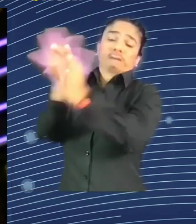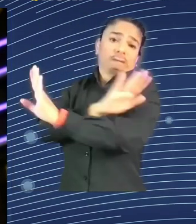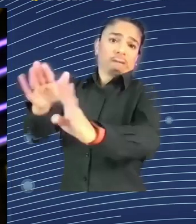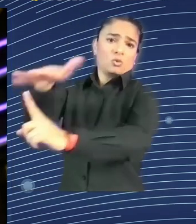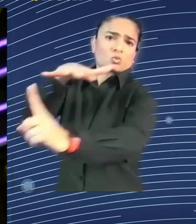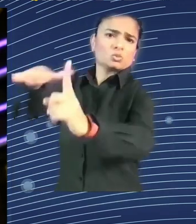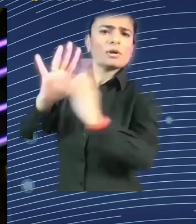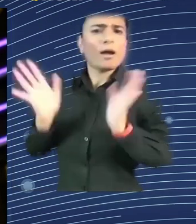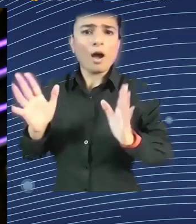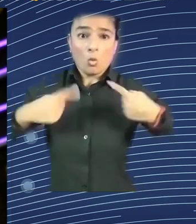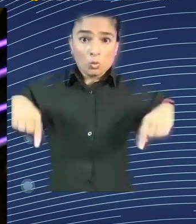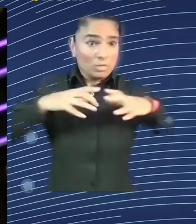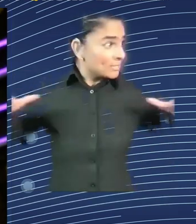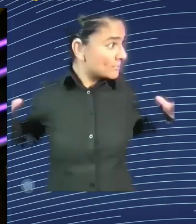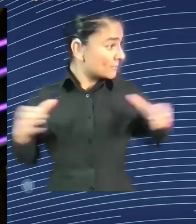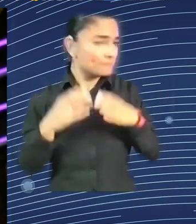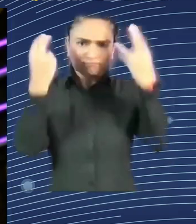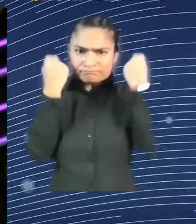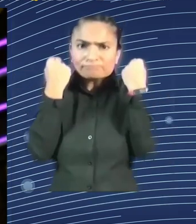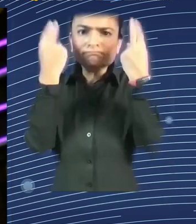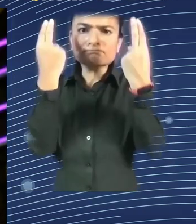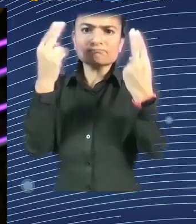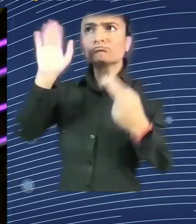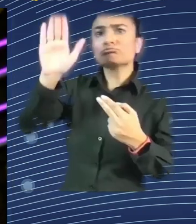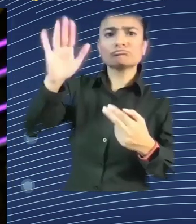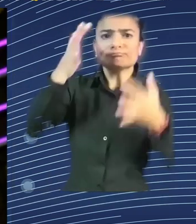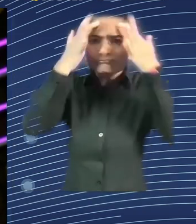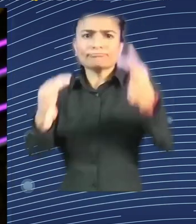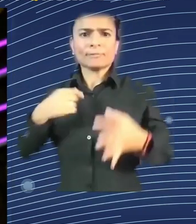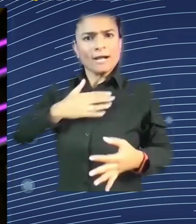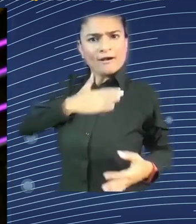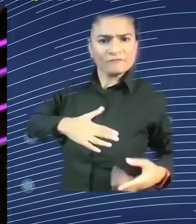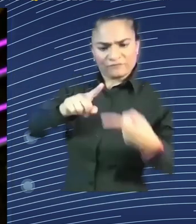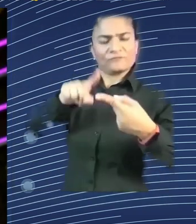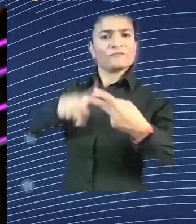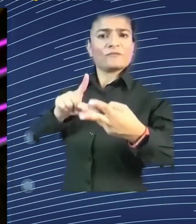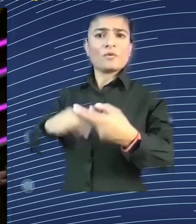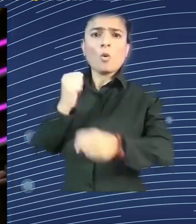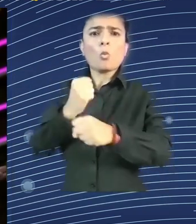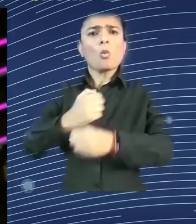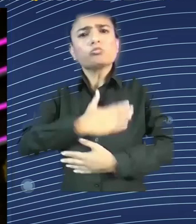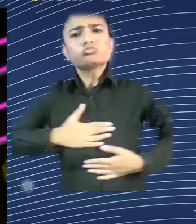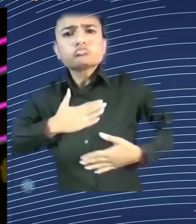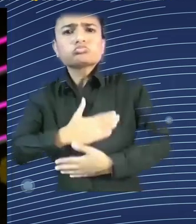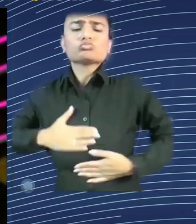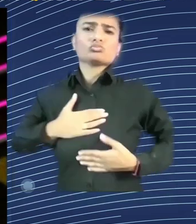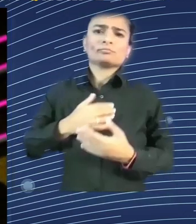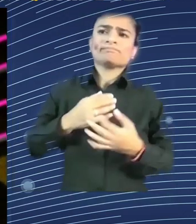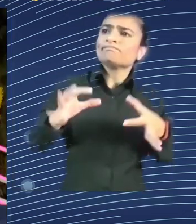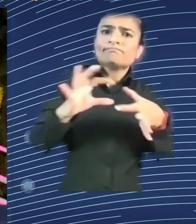and less, and that actually the internet and society would be a nicer place. But we need everyone for that.